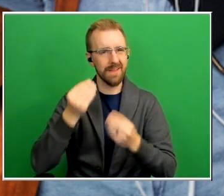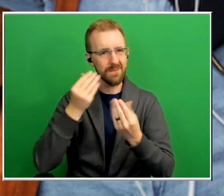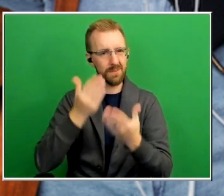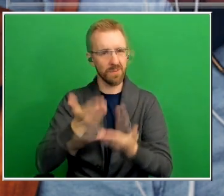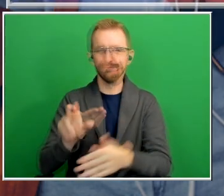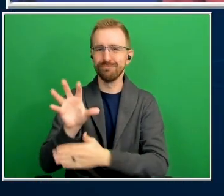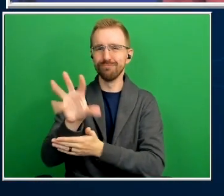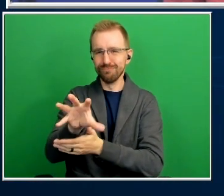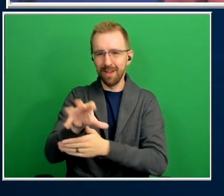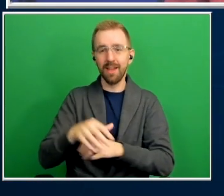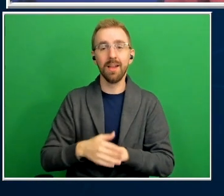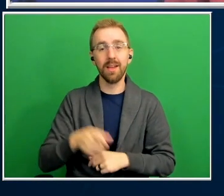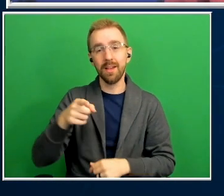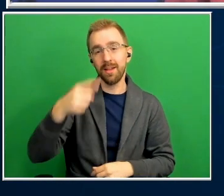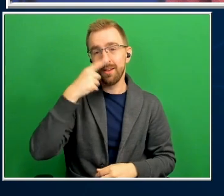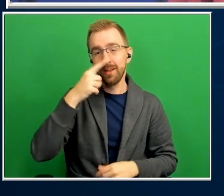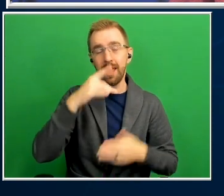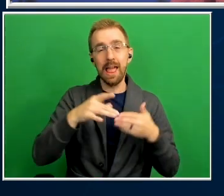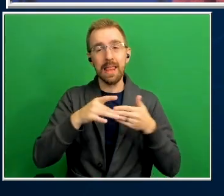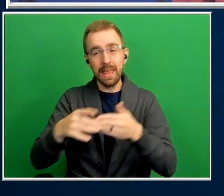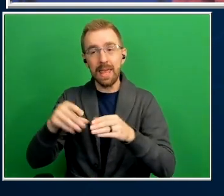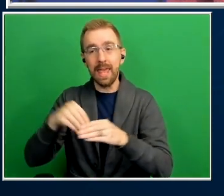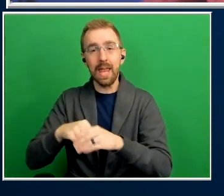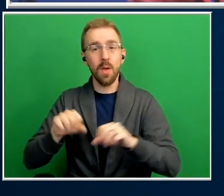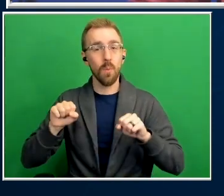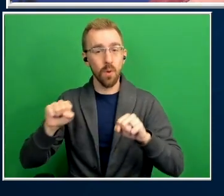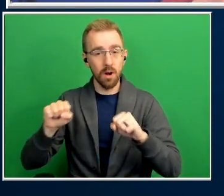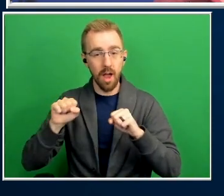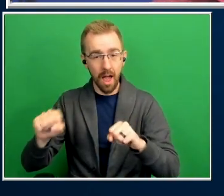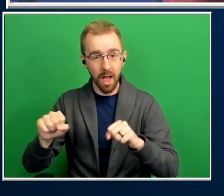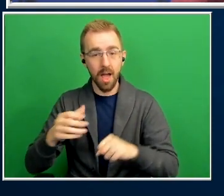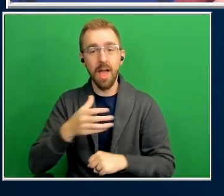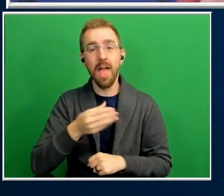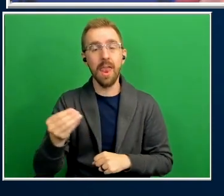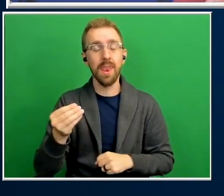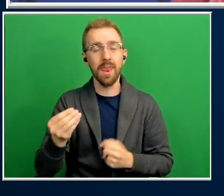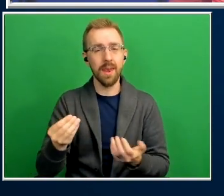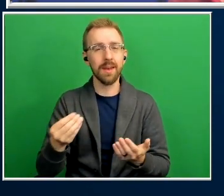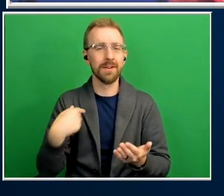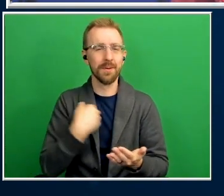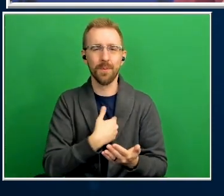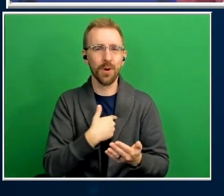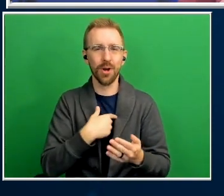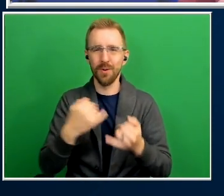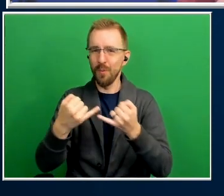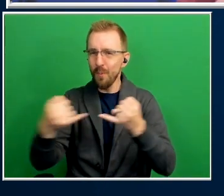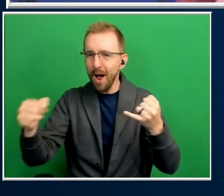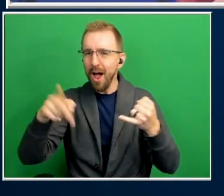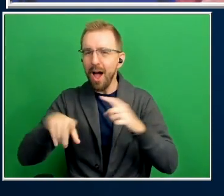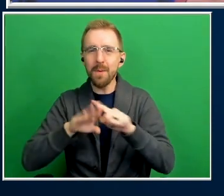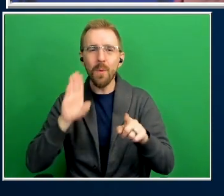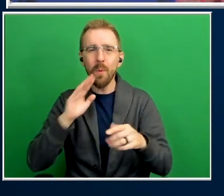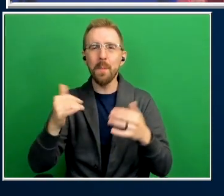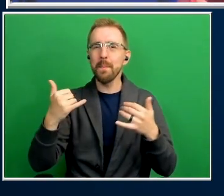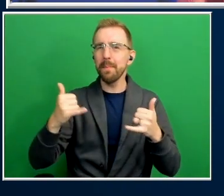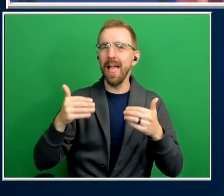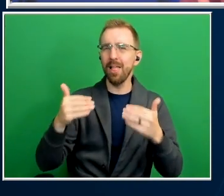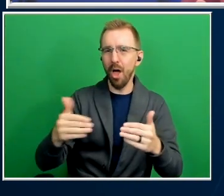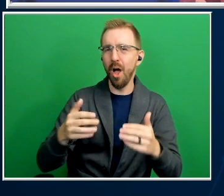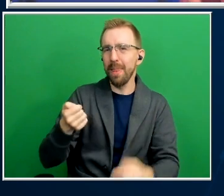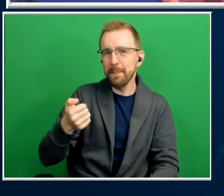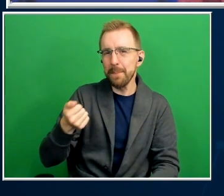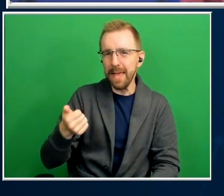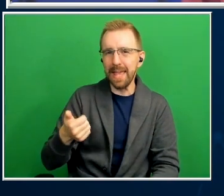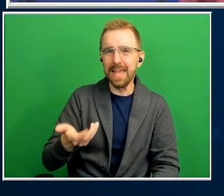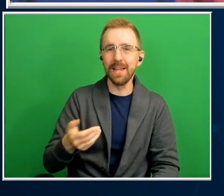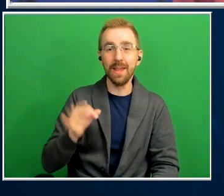you lead us maybe in a workout and um we're kind of wired up but we're going to try to play along a little bit so um so if you're seated kind of